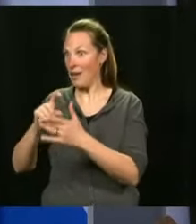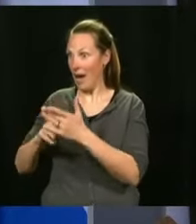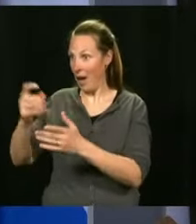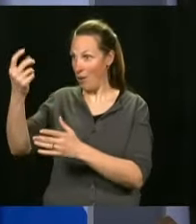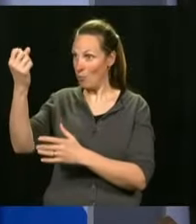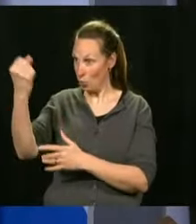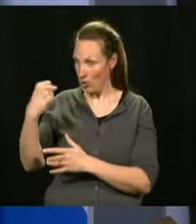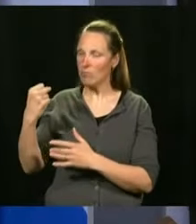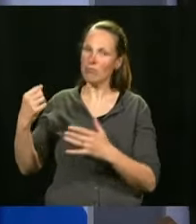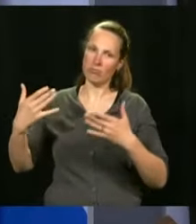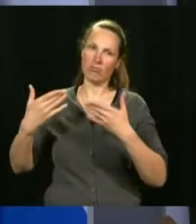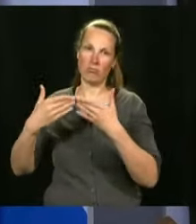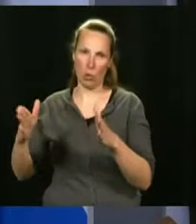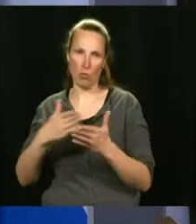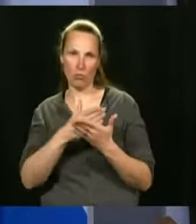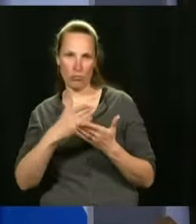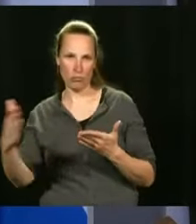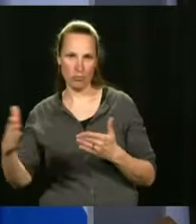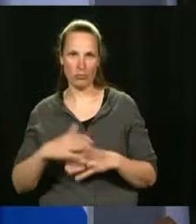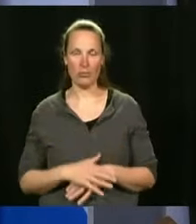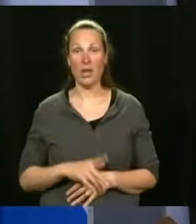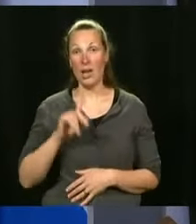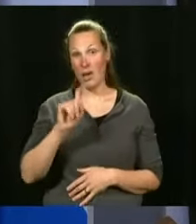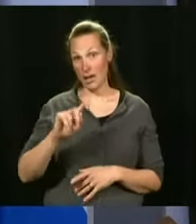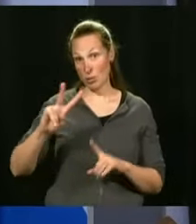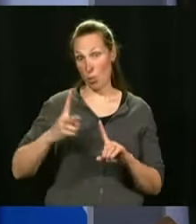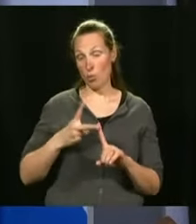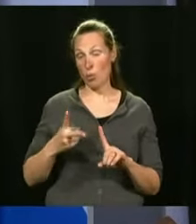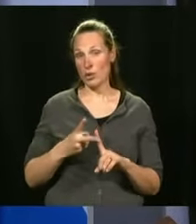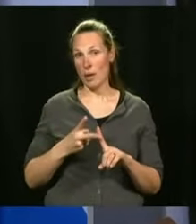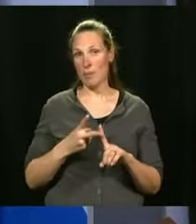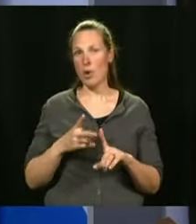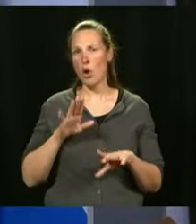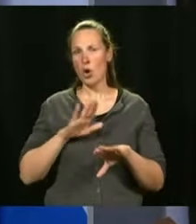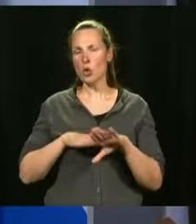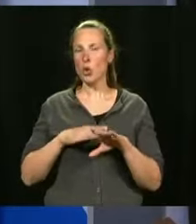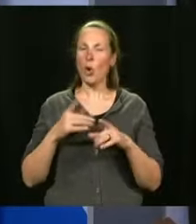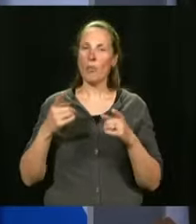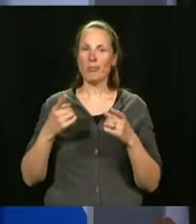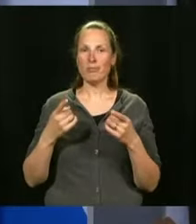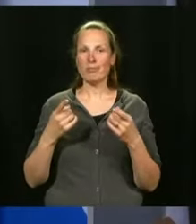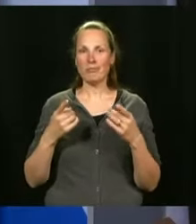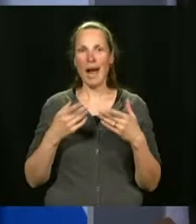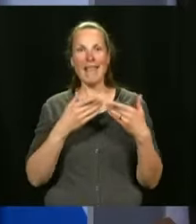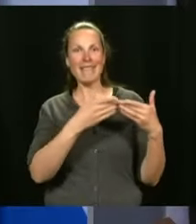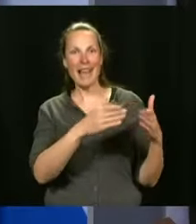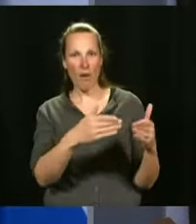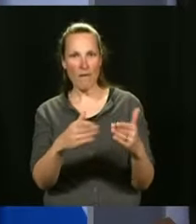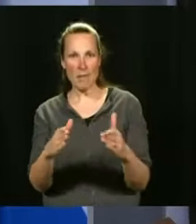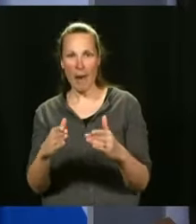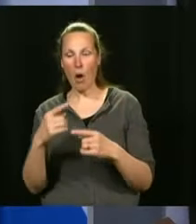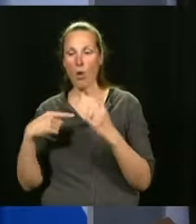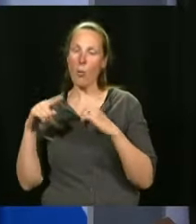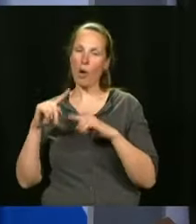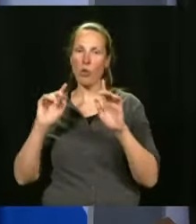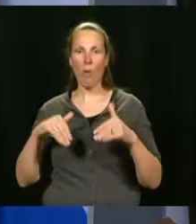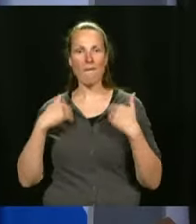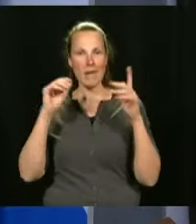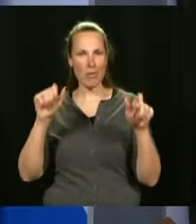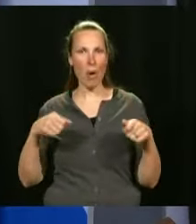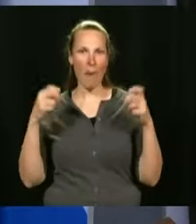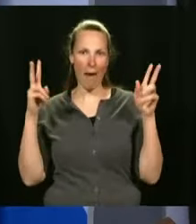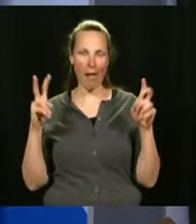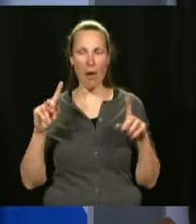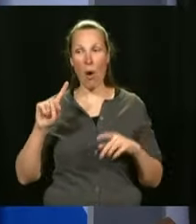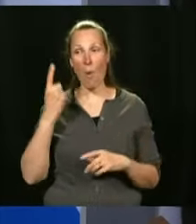I would also like to talk about the question of return to normal. Mr. Legault this morning said that